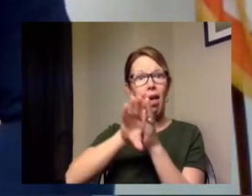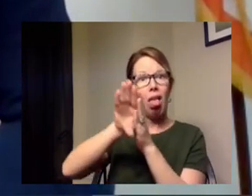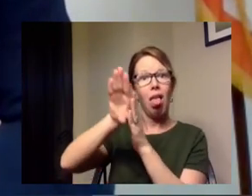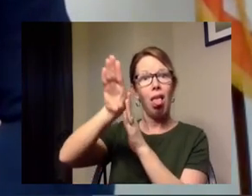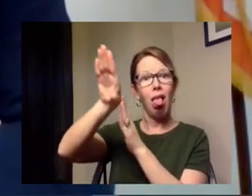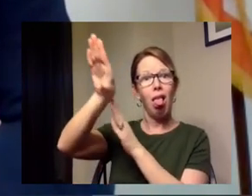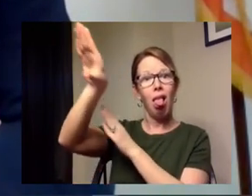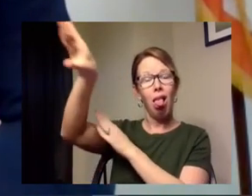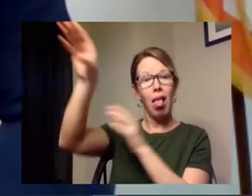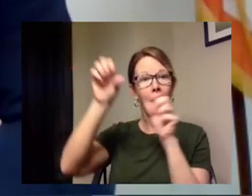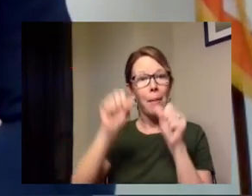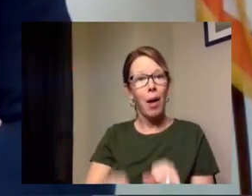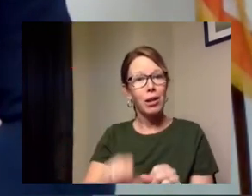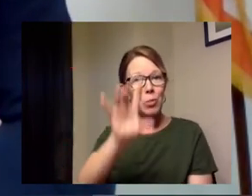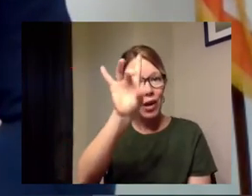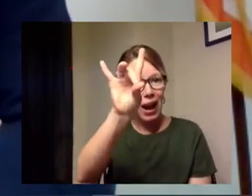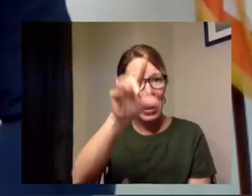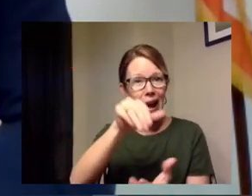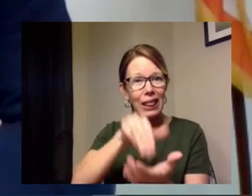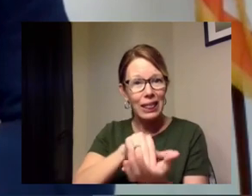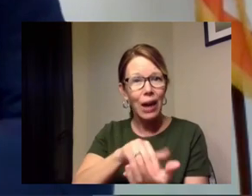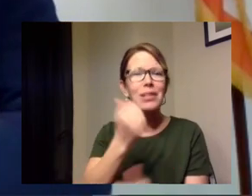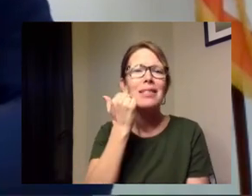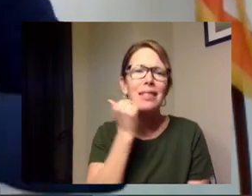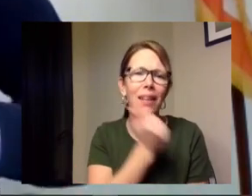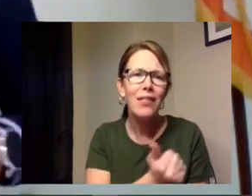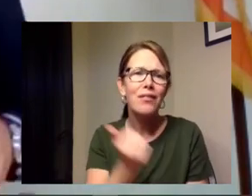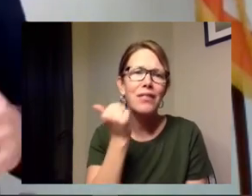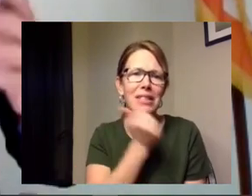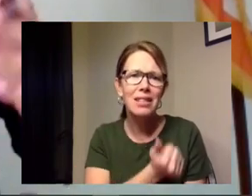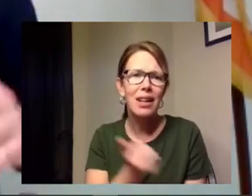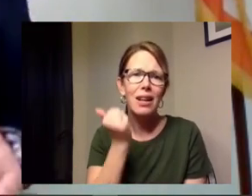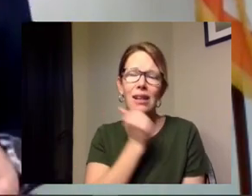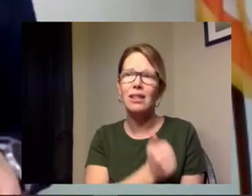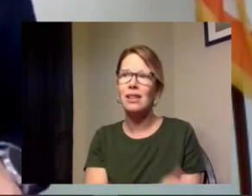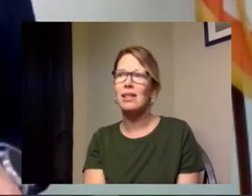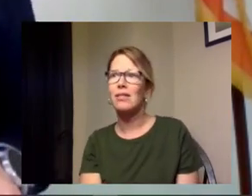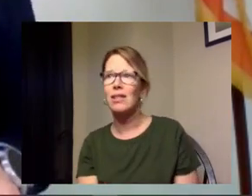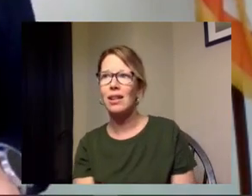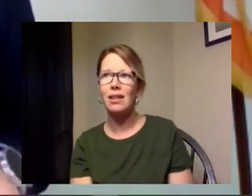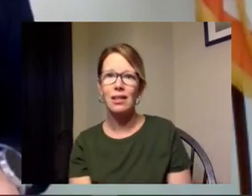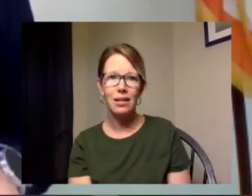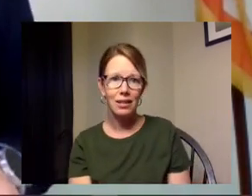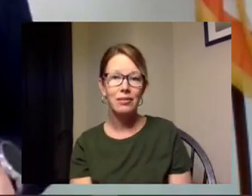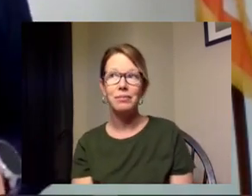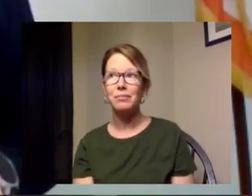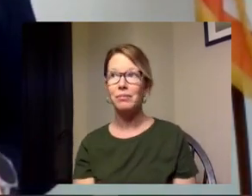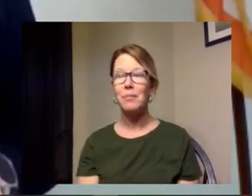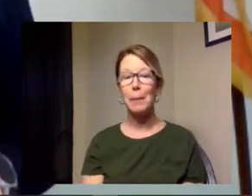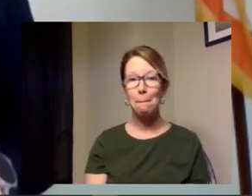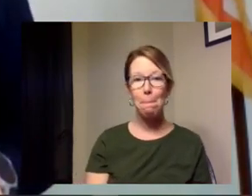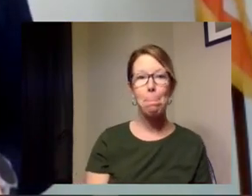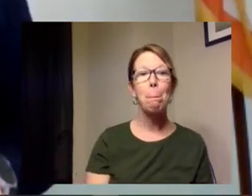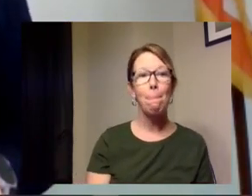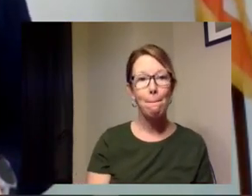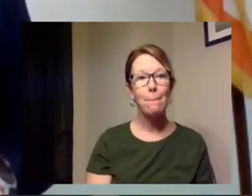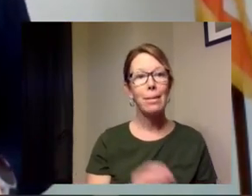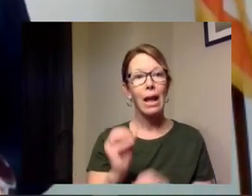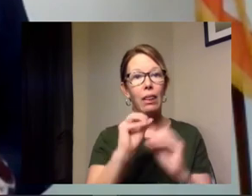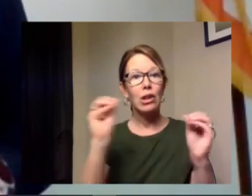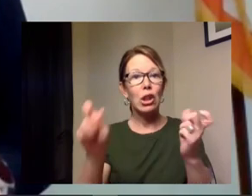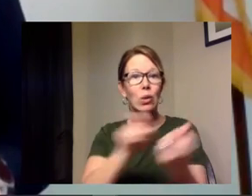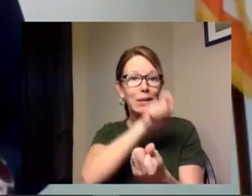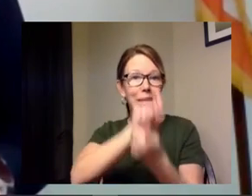looking at 8 000 cases per day um so this is according to the model so there's no there's no